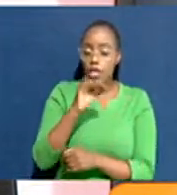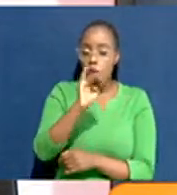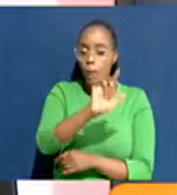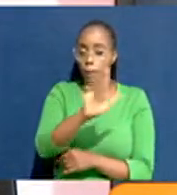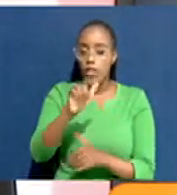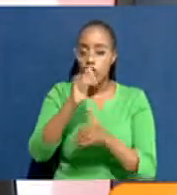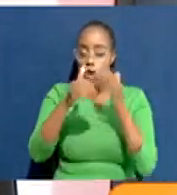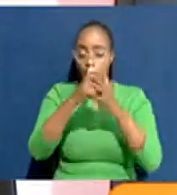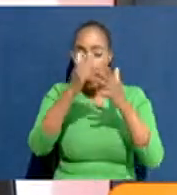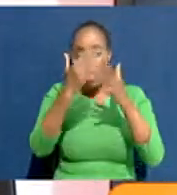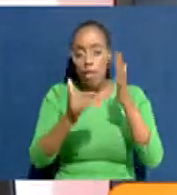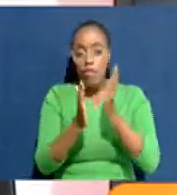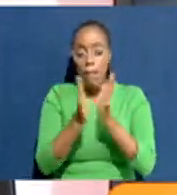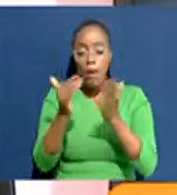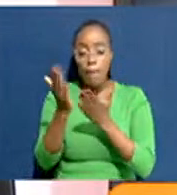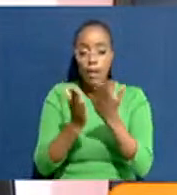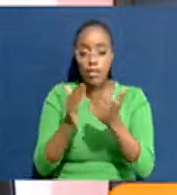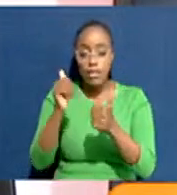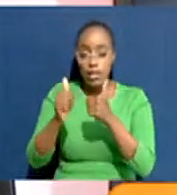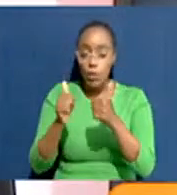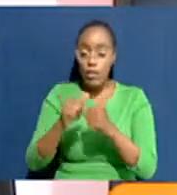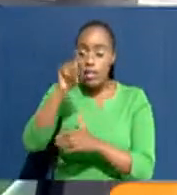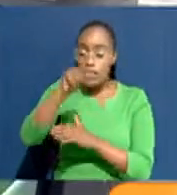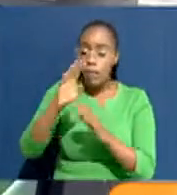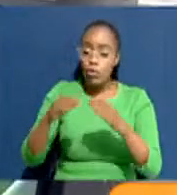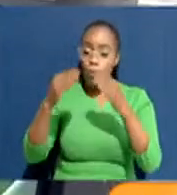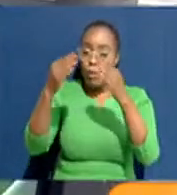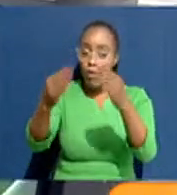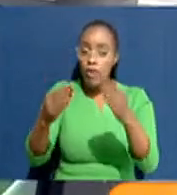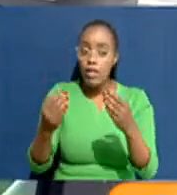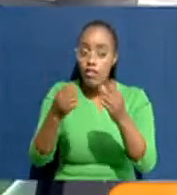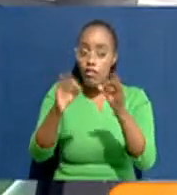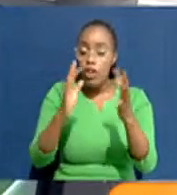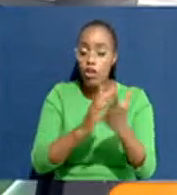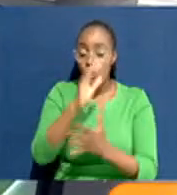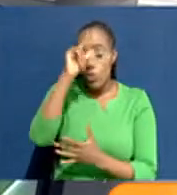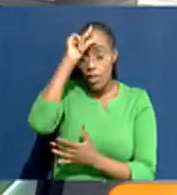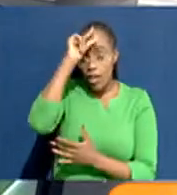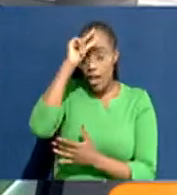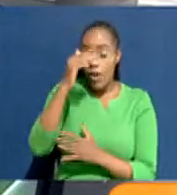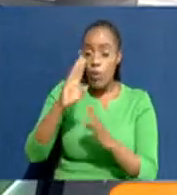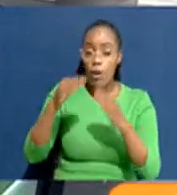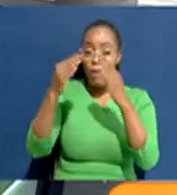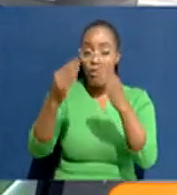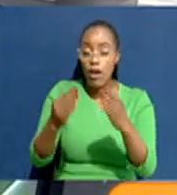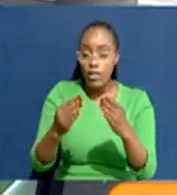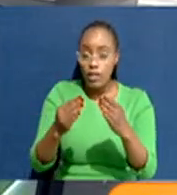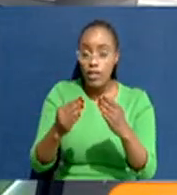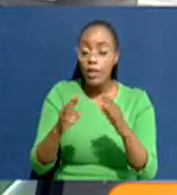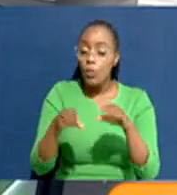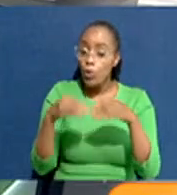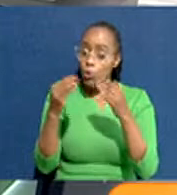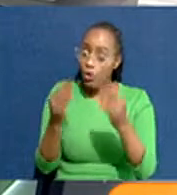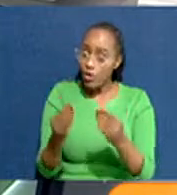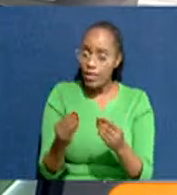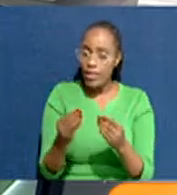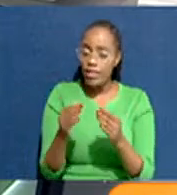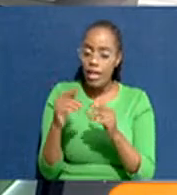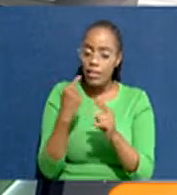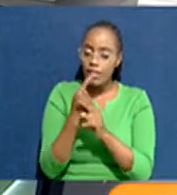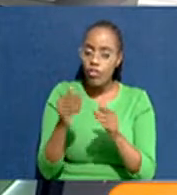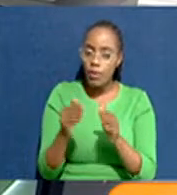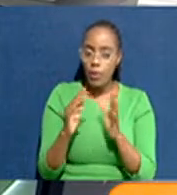all these are public services, which... Which should be provided by the should be provided already. We still provide for them in a way.